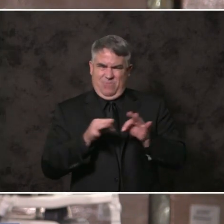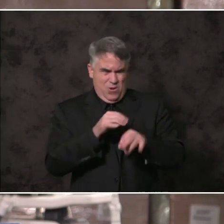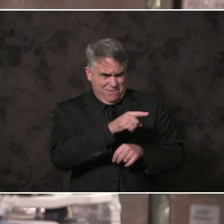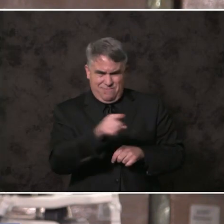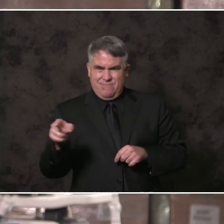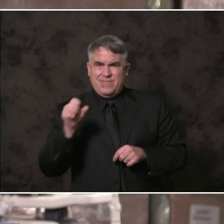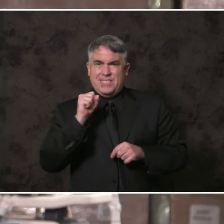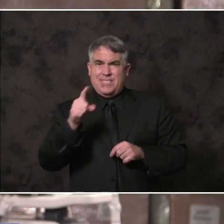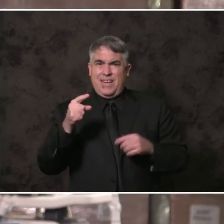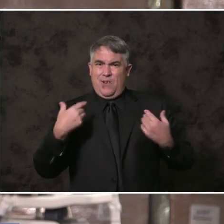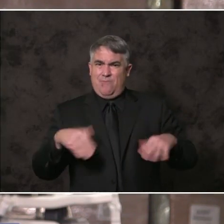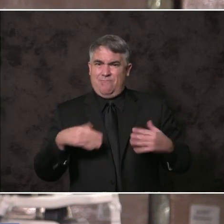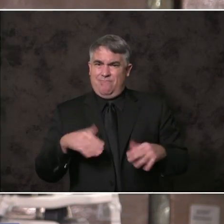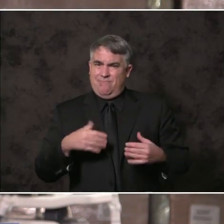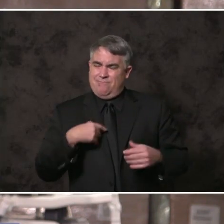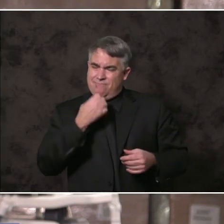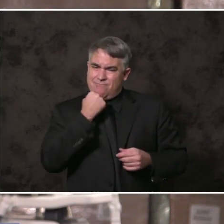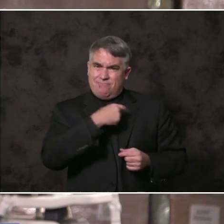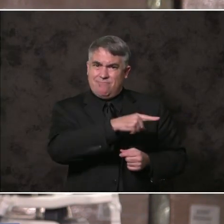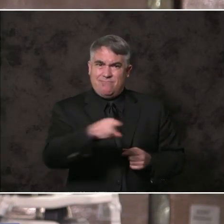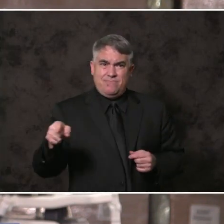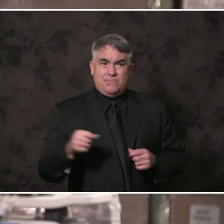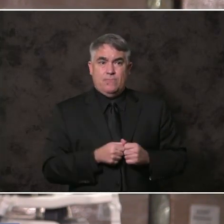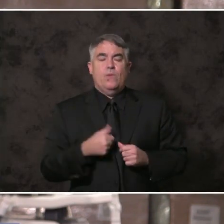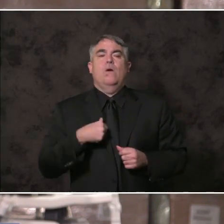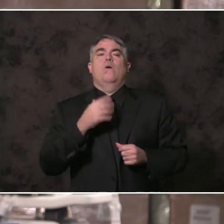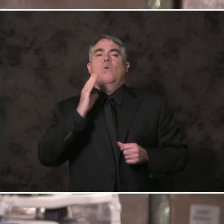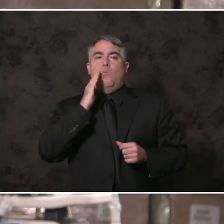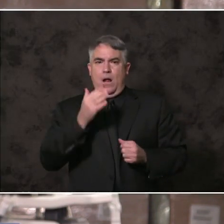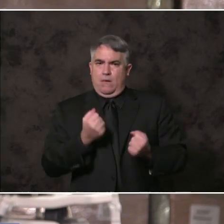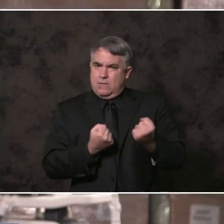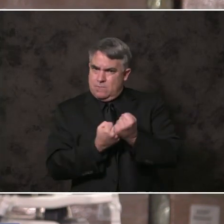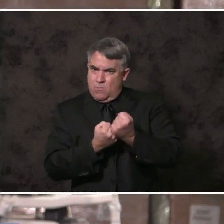appreciate you. And I will always be here to support you.